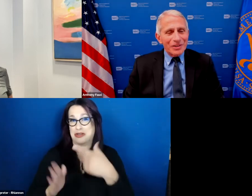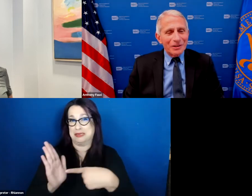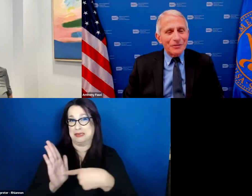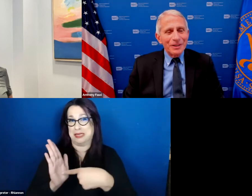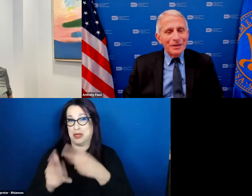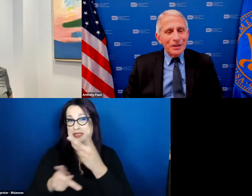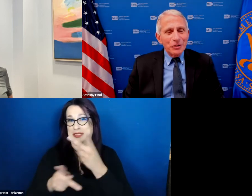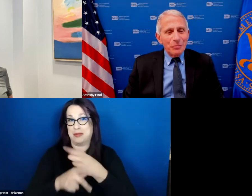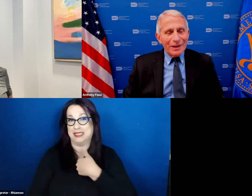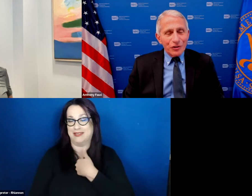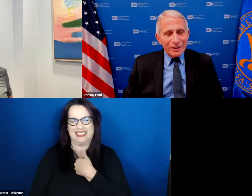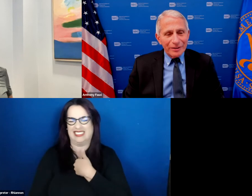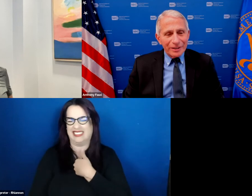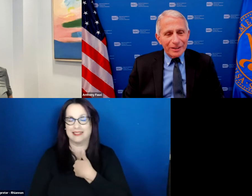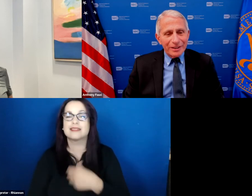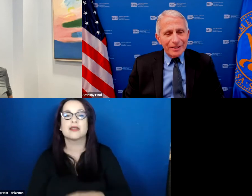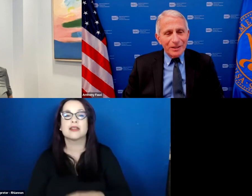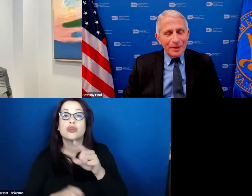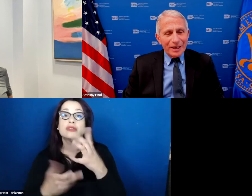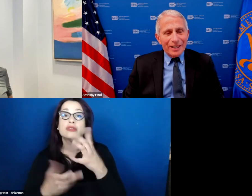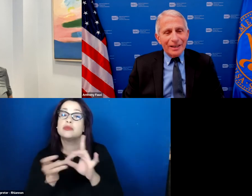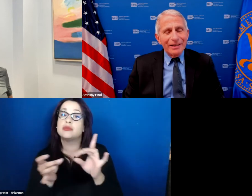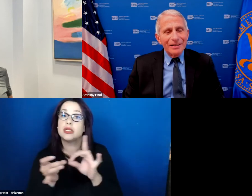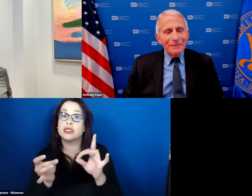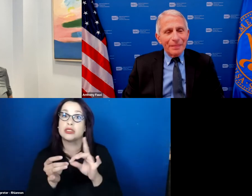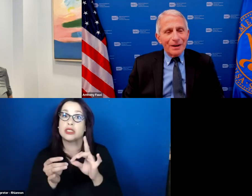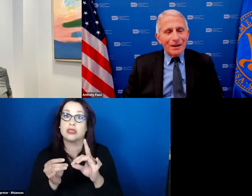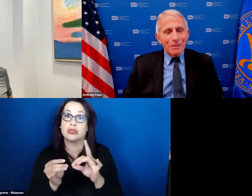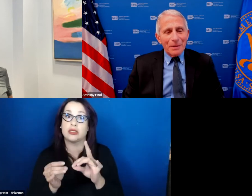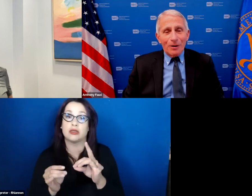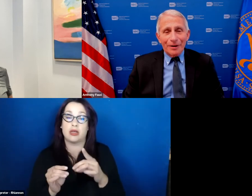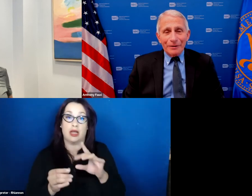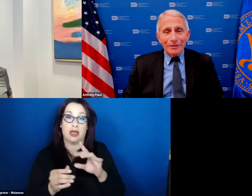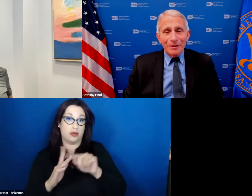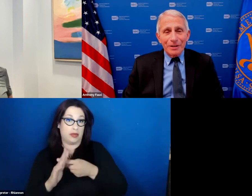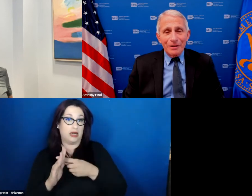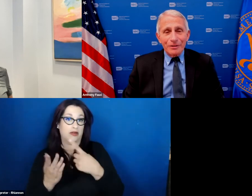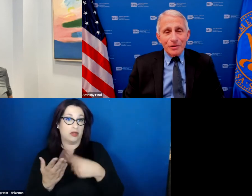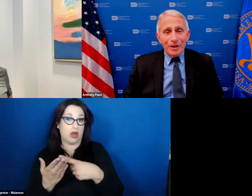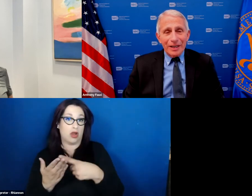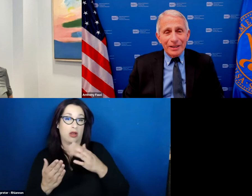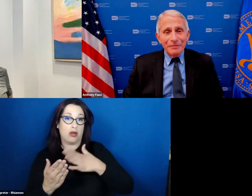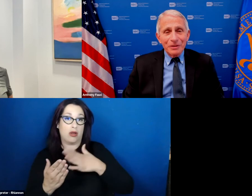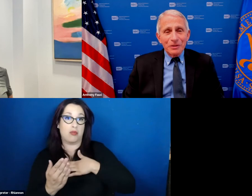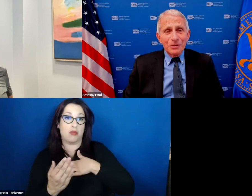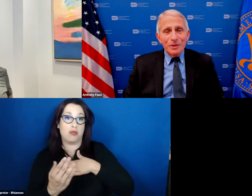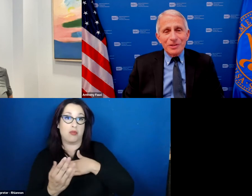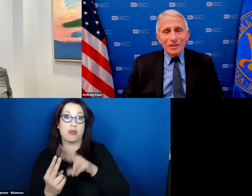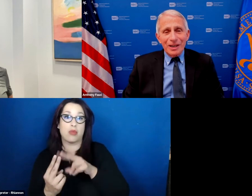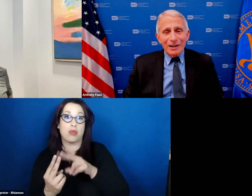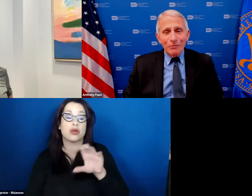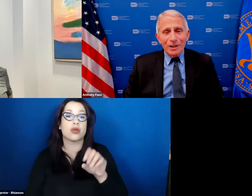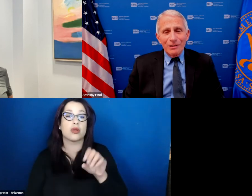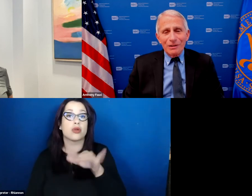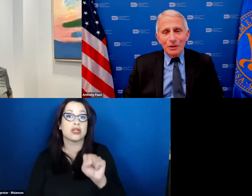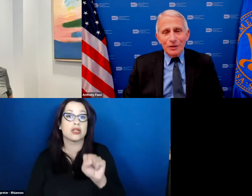myself you mentioned uh in the beginning uh my partner uh Chris Grady who has